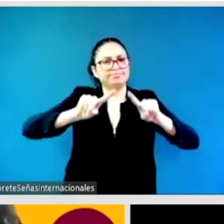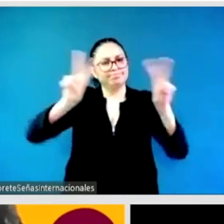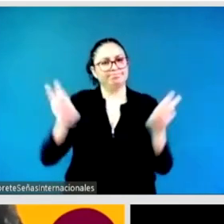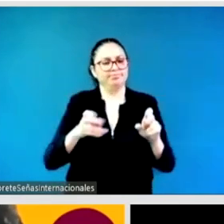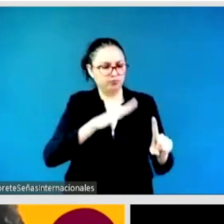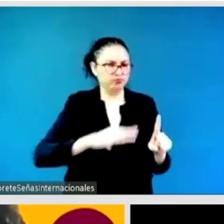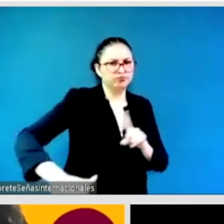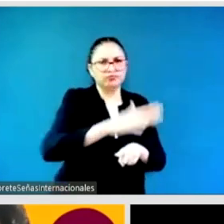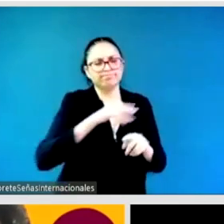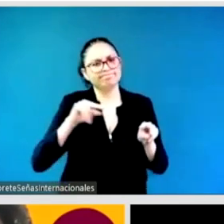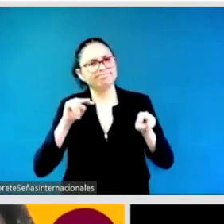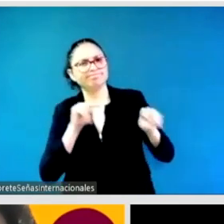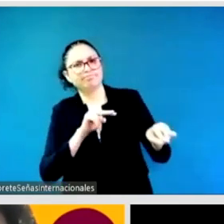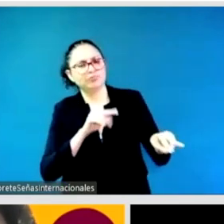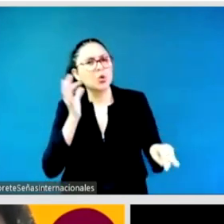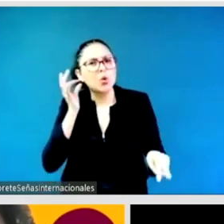Europe. Welcome, Ksenia.